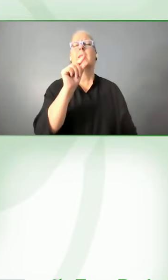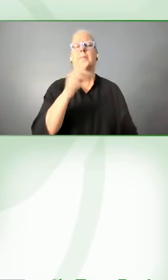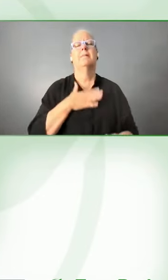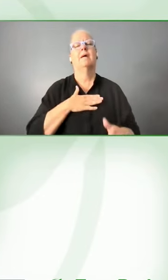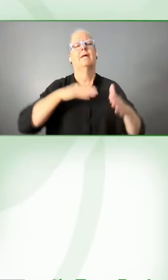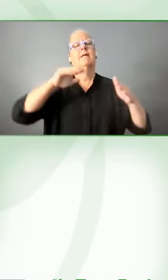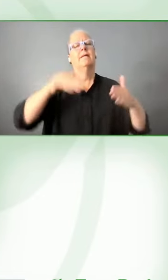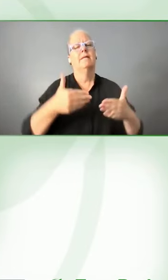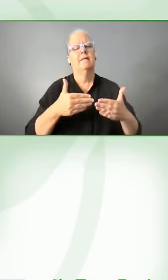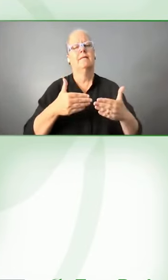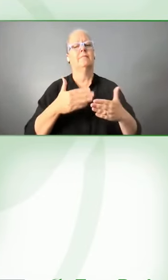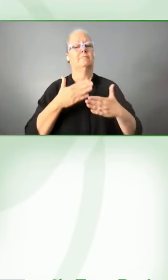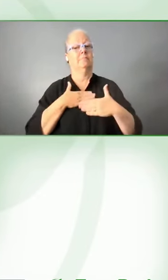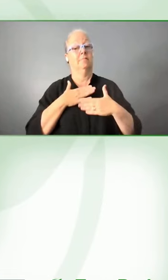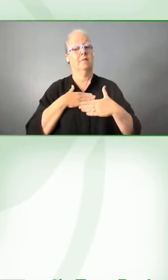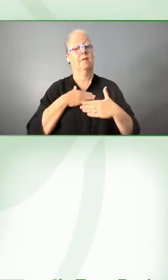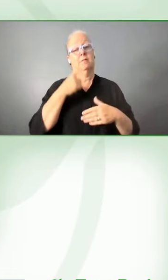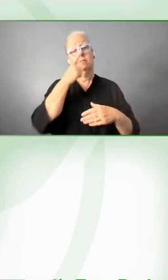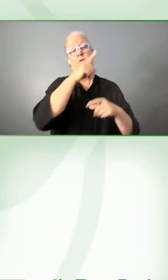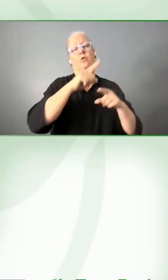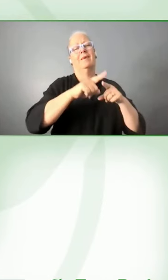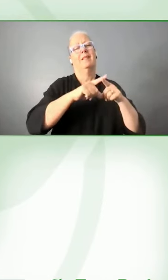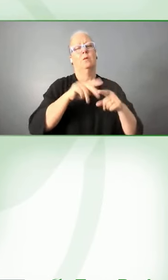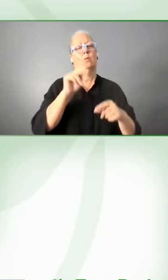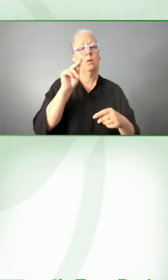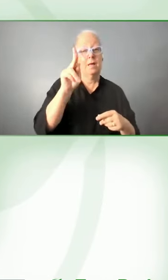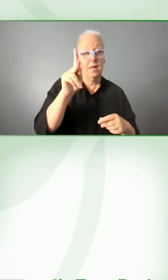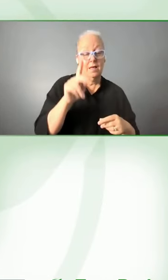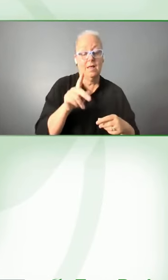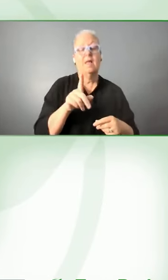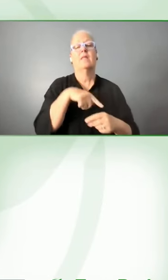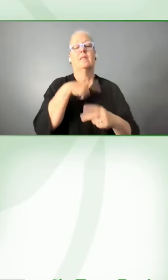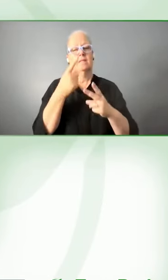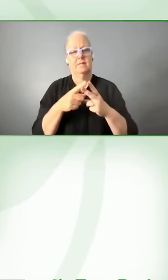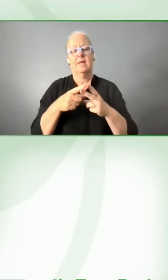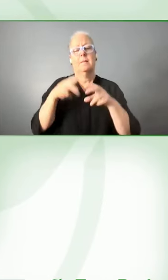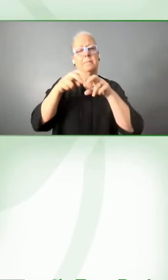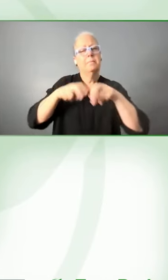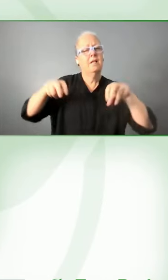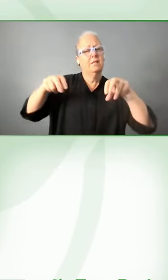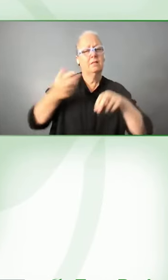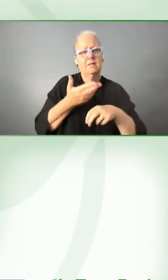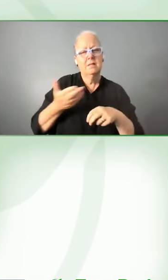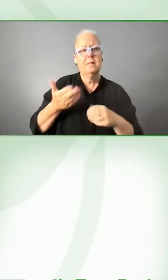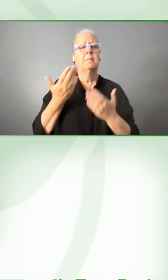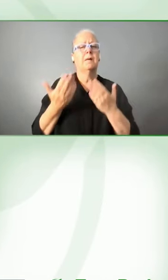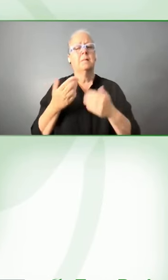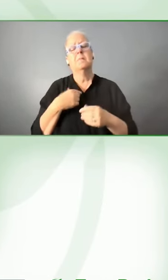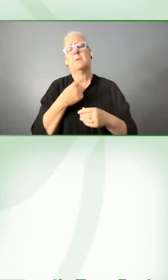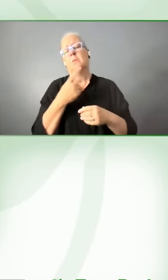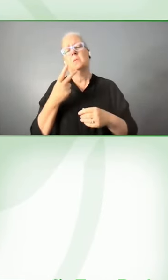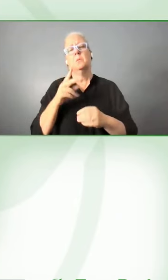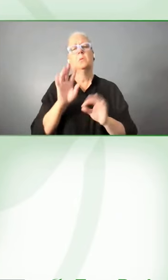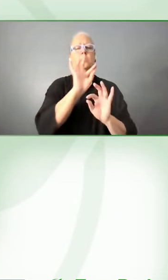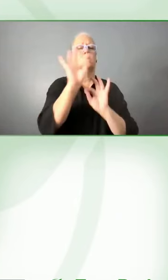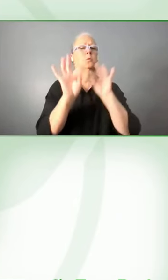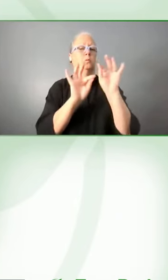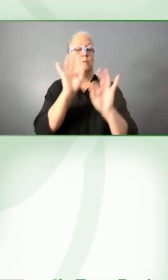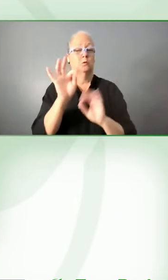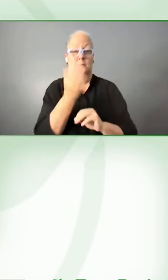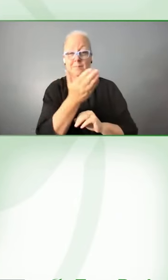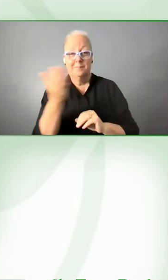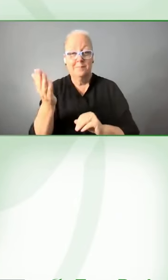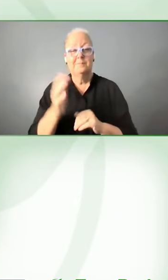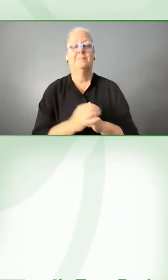and at Barclays and then we'll be hearing from the panelists and I might have a question or two for for my panel so